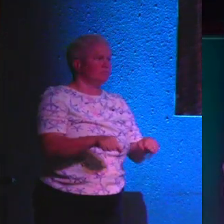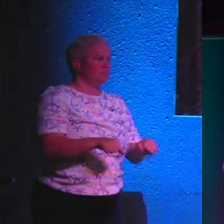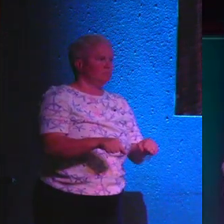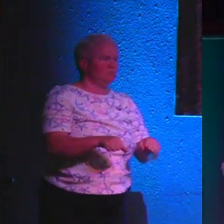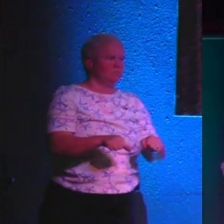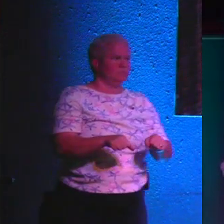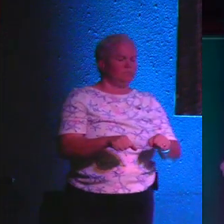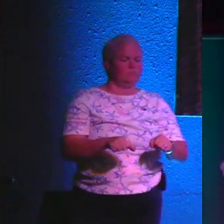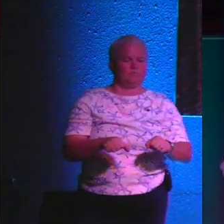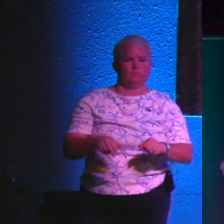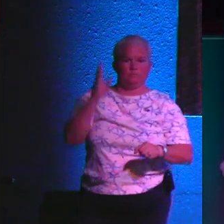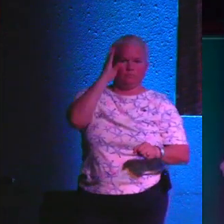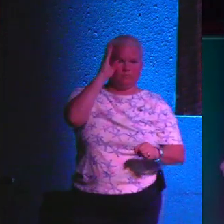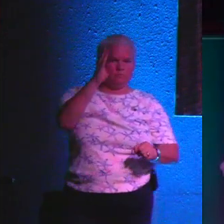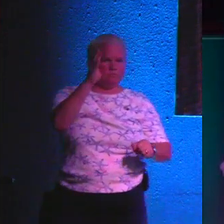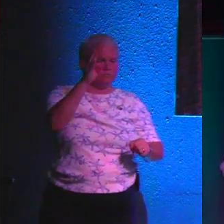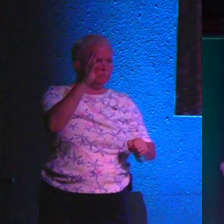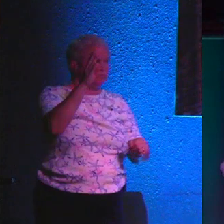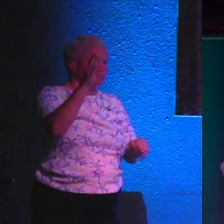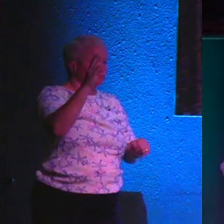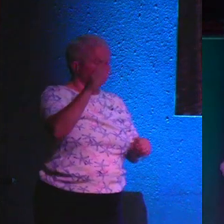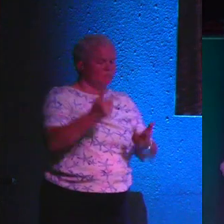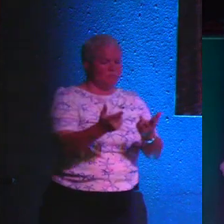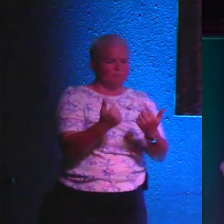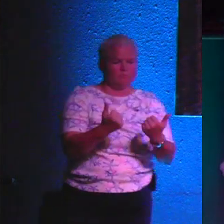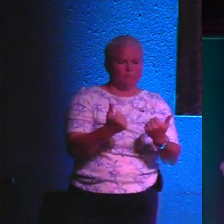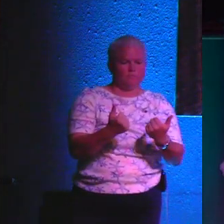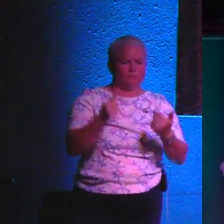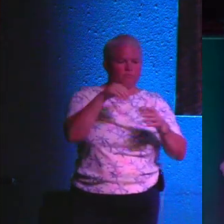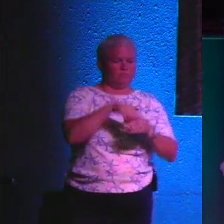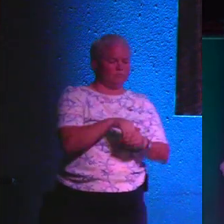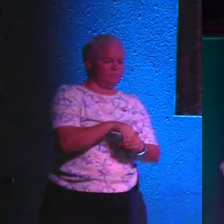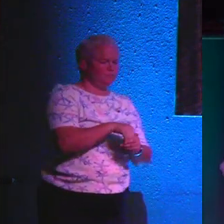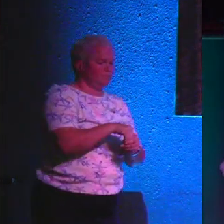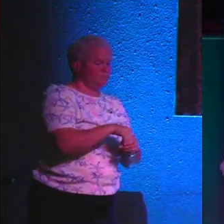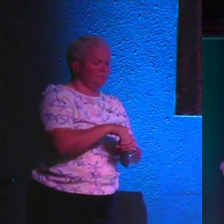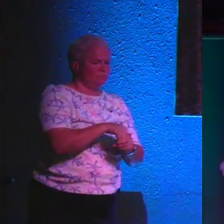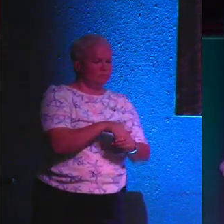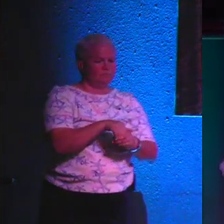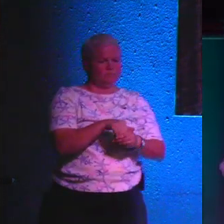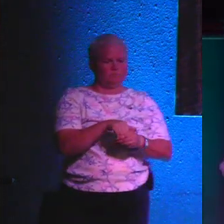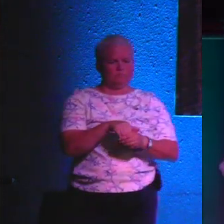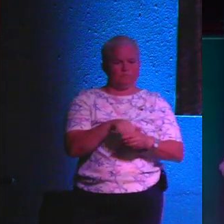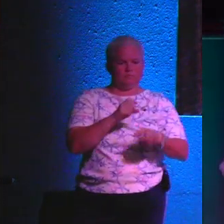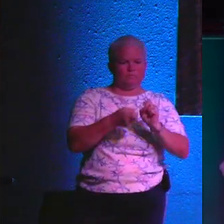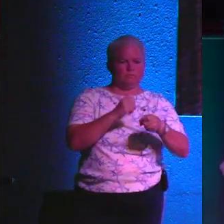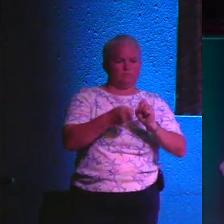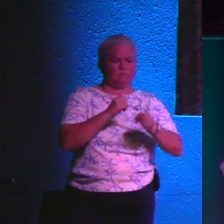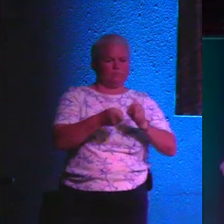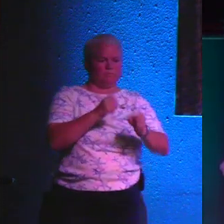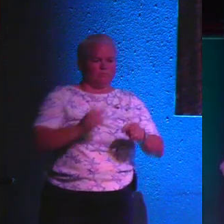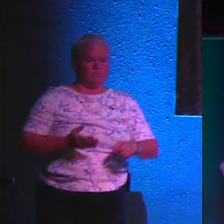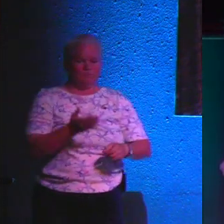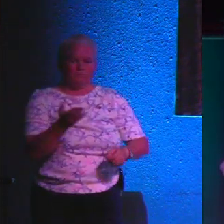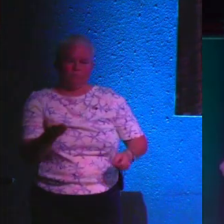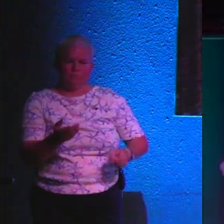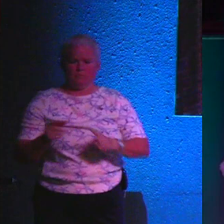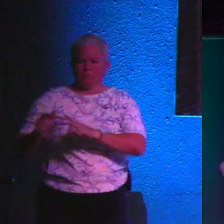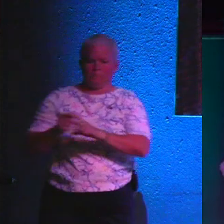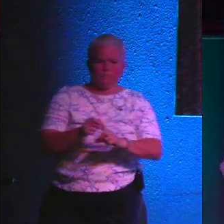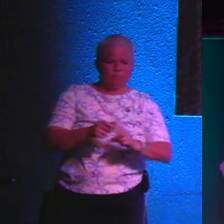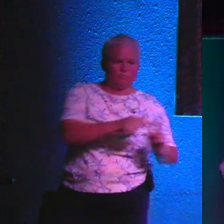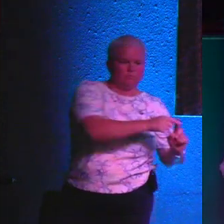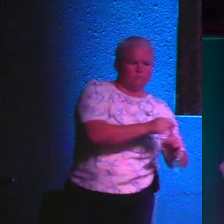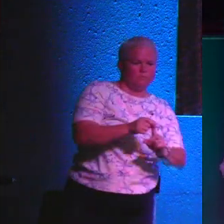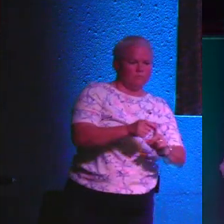and you're also willing to come in and to rearrange things, to pull us from one